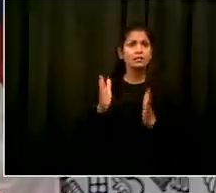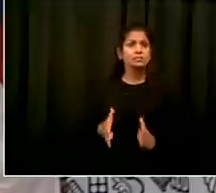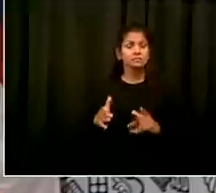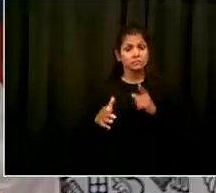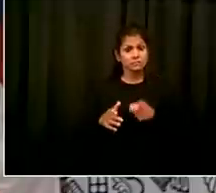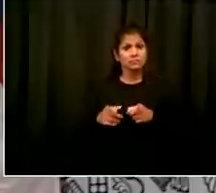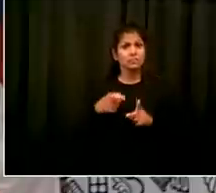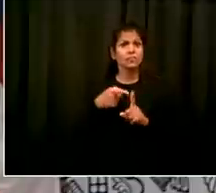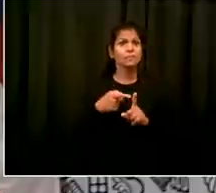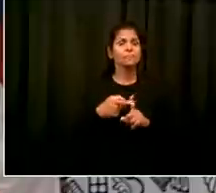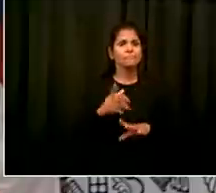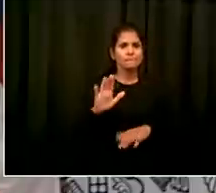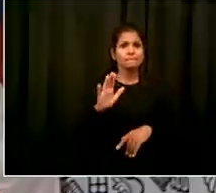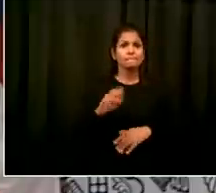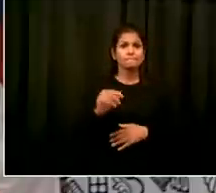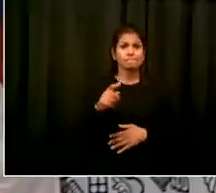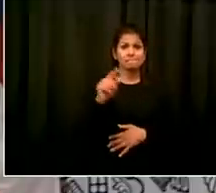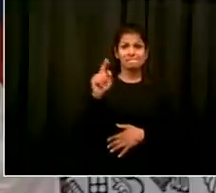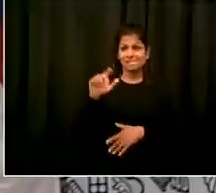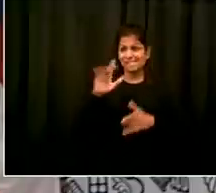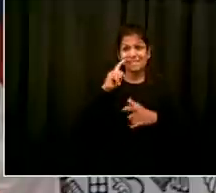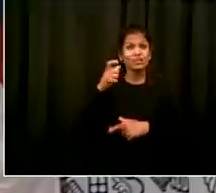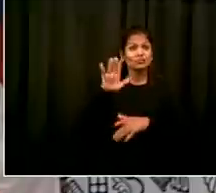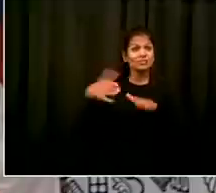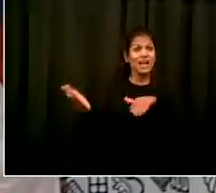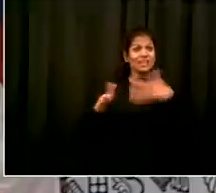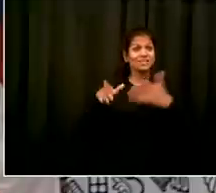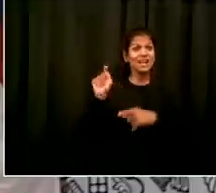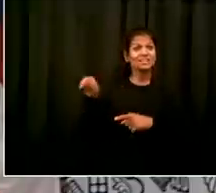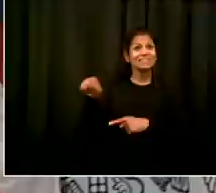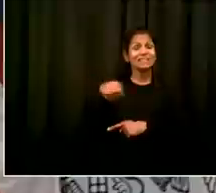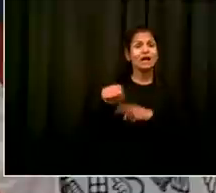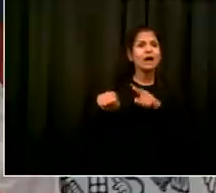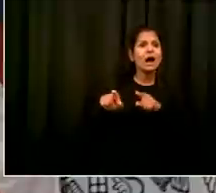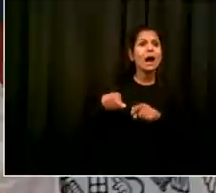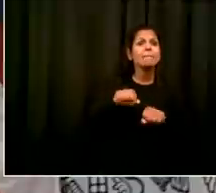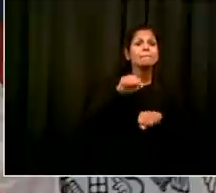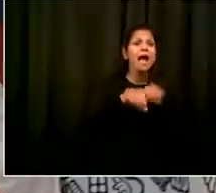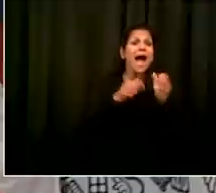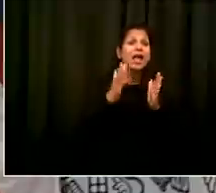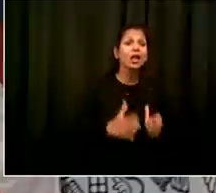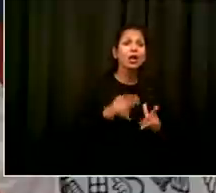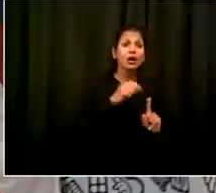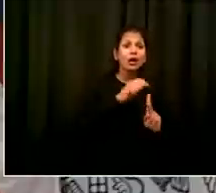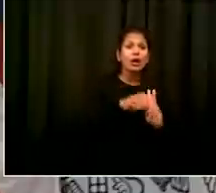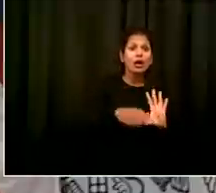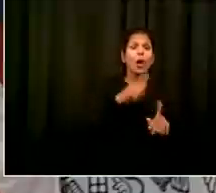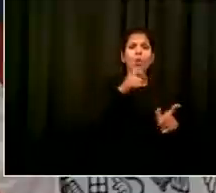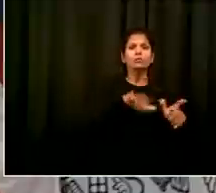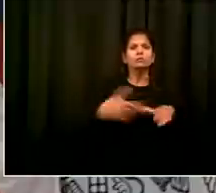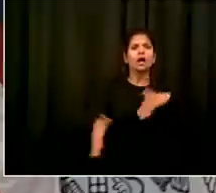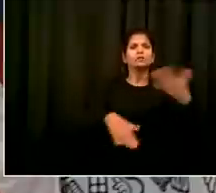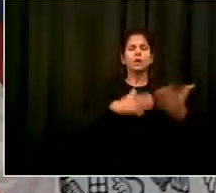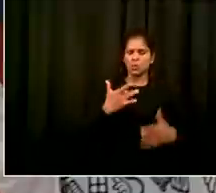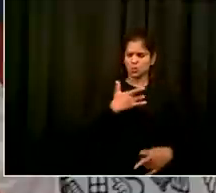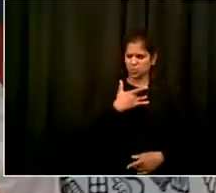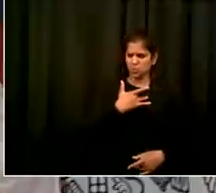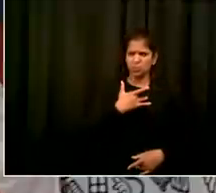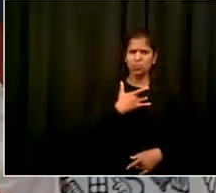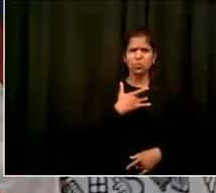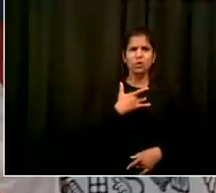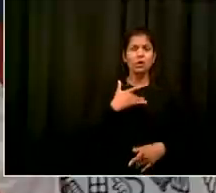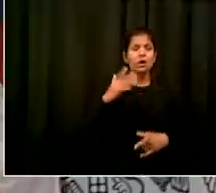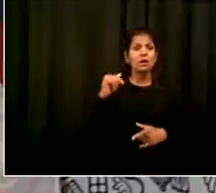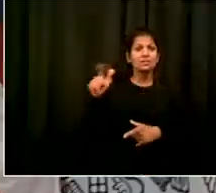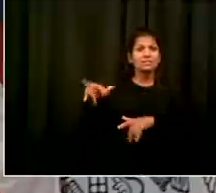gersh i feel for that family deeply and from everything i've heard of her she was an amazing public servant you know